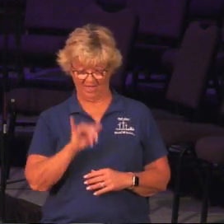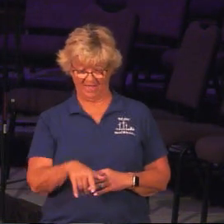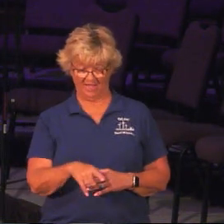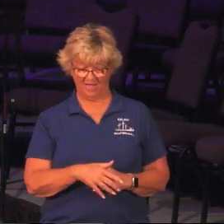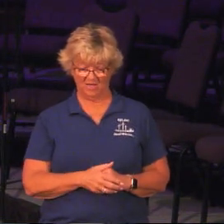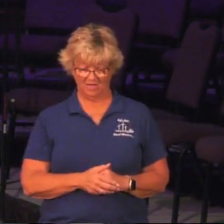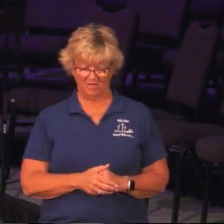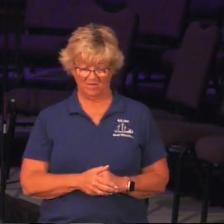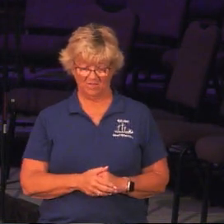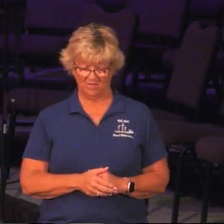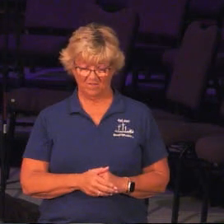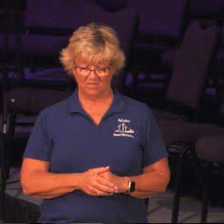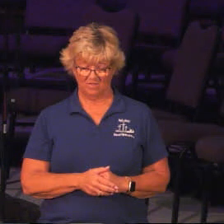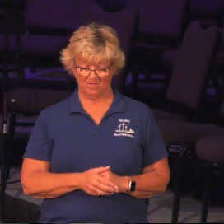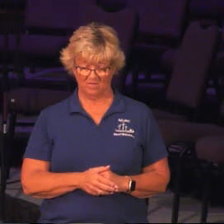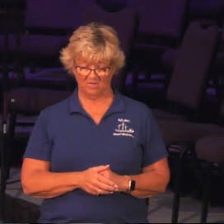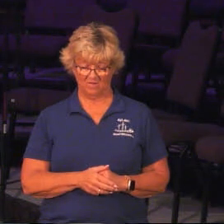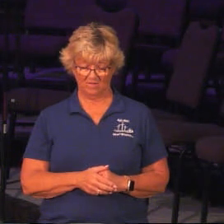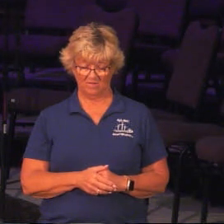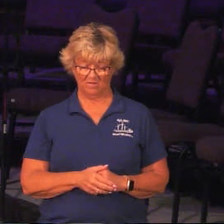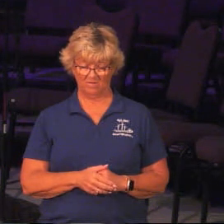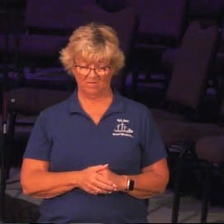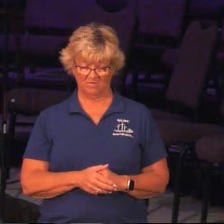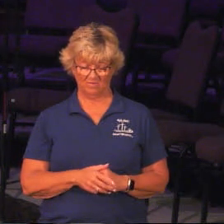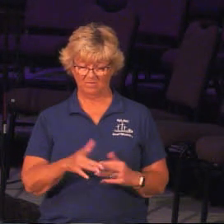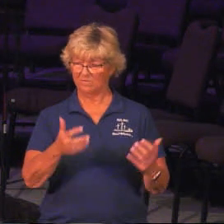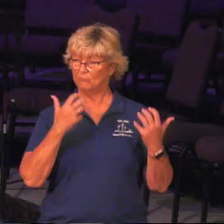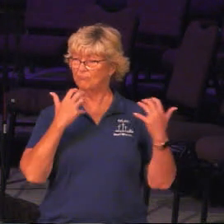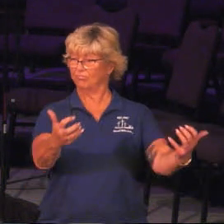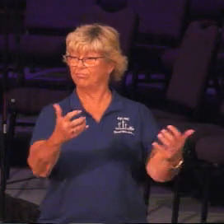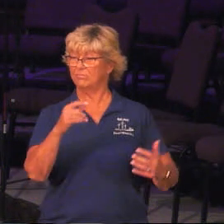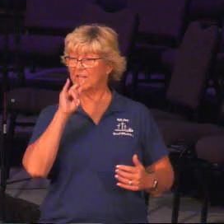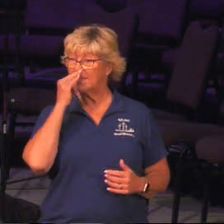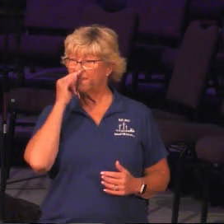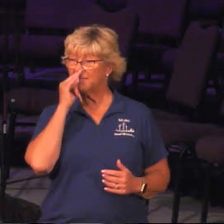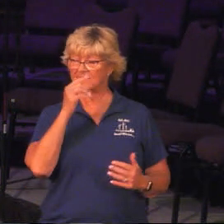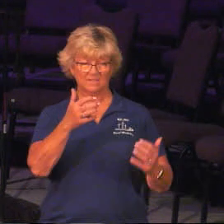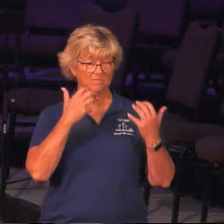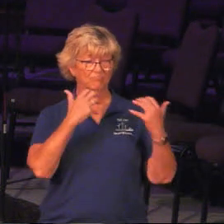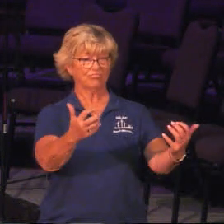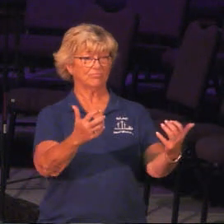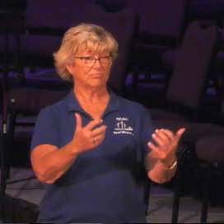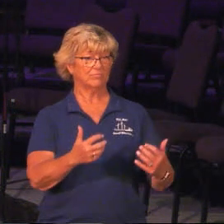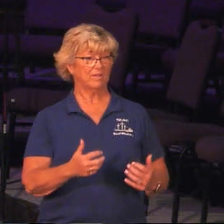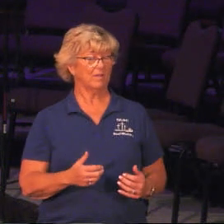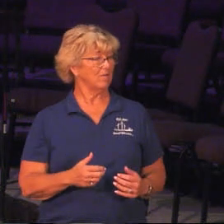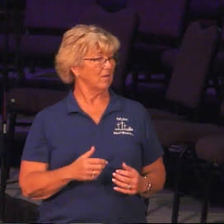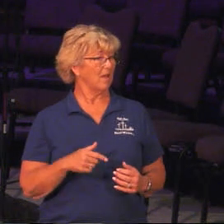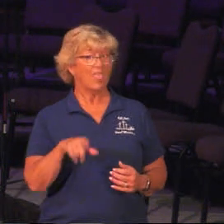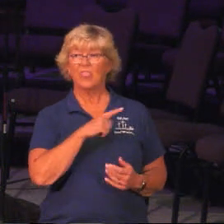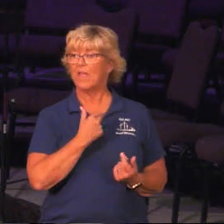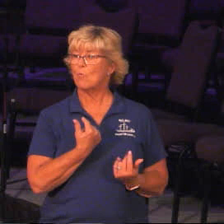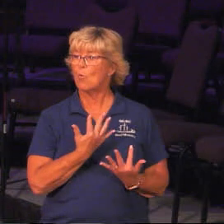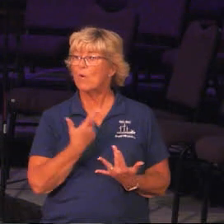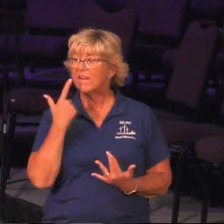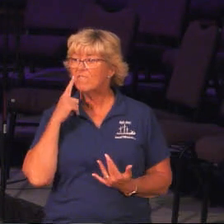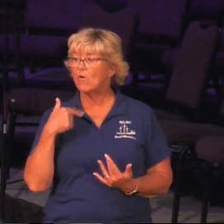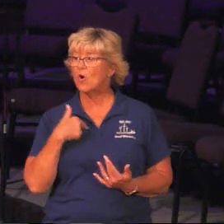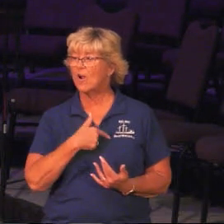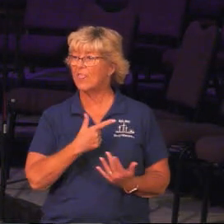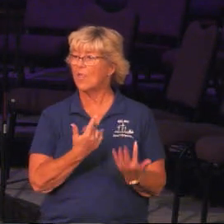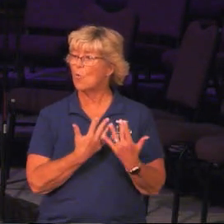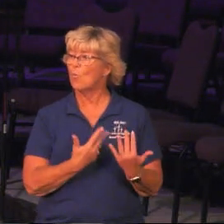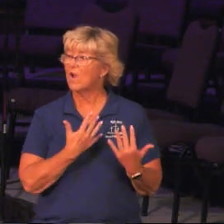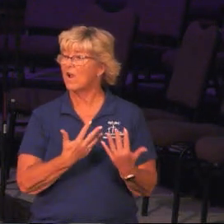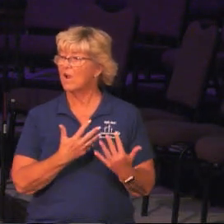corner and we are dead in front of probably that many kids right there, you know, and very, and they were waiting for us. They were